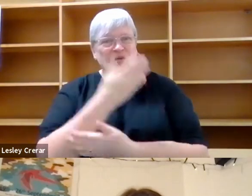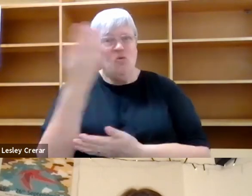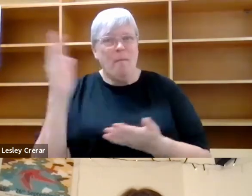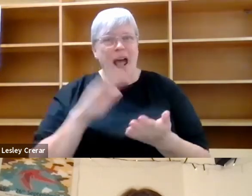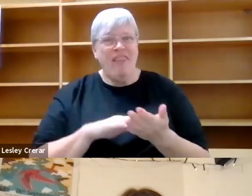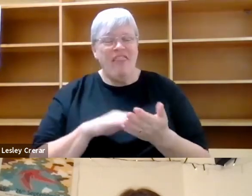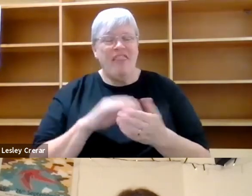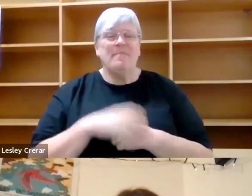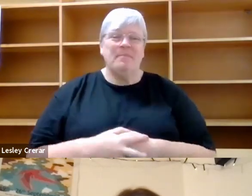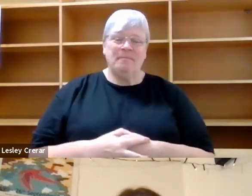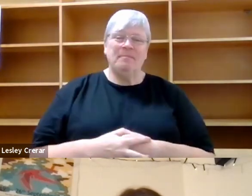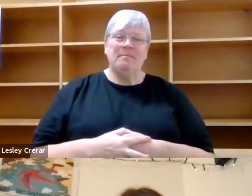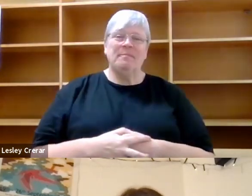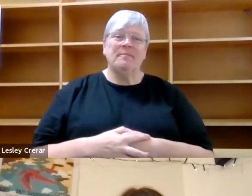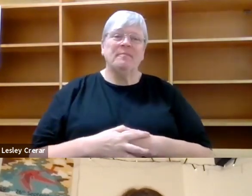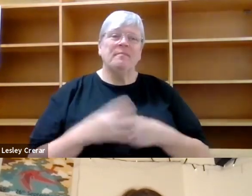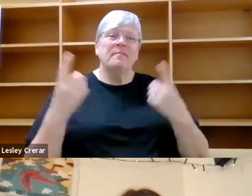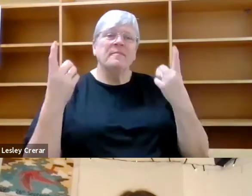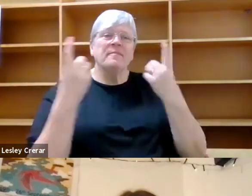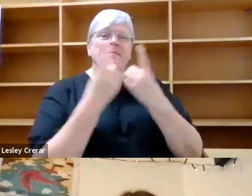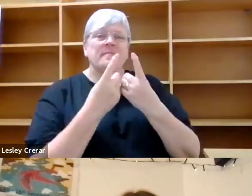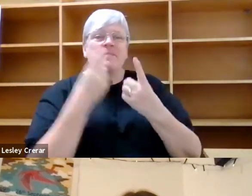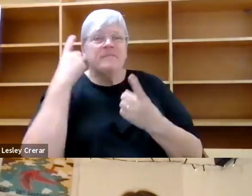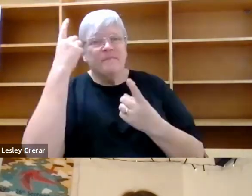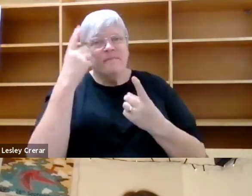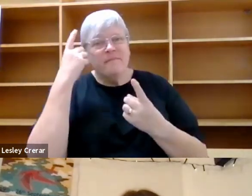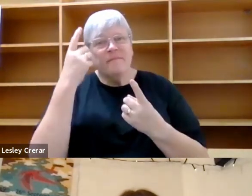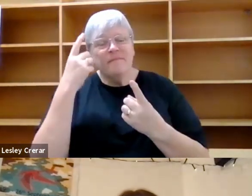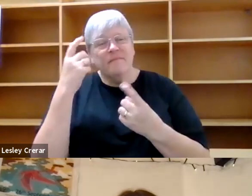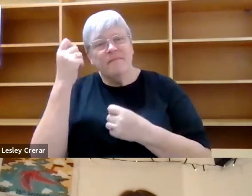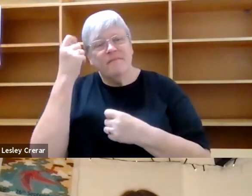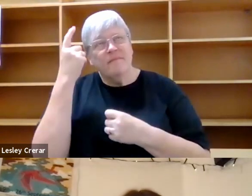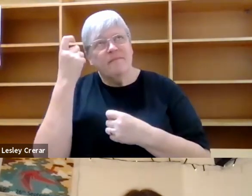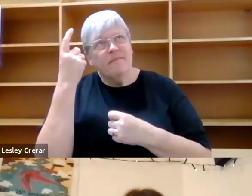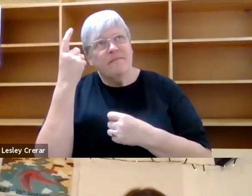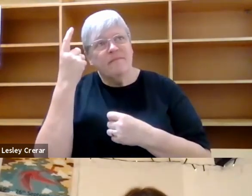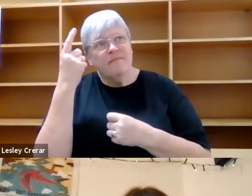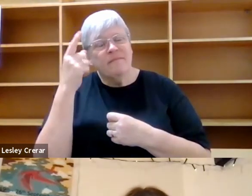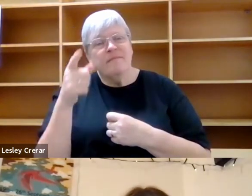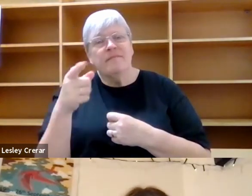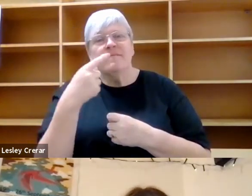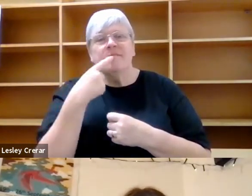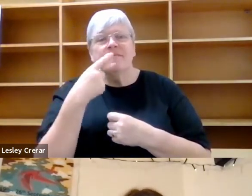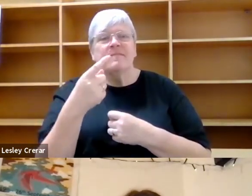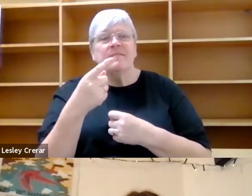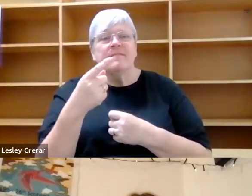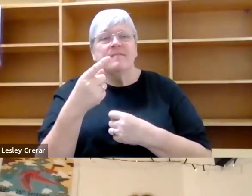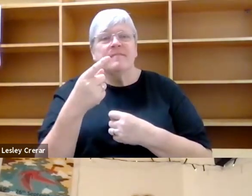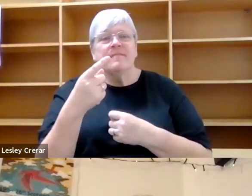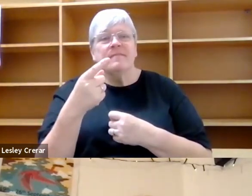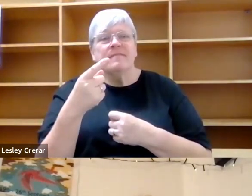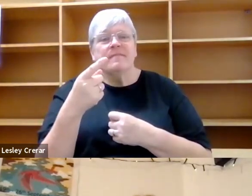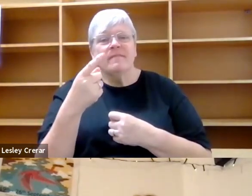the seasons. Um, one of the things I was really thinking about was this idea you put forward of sort of engaging with,